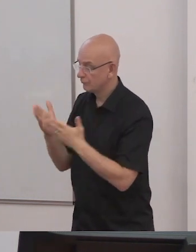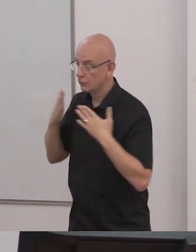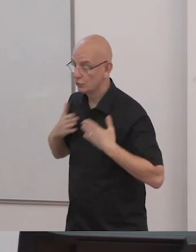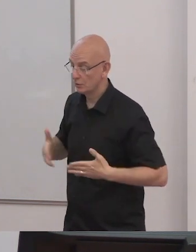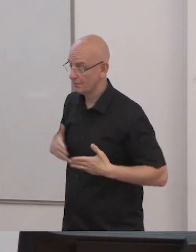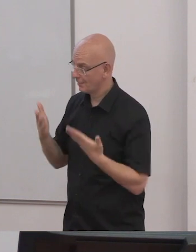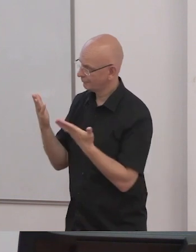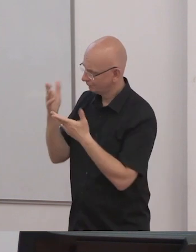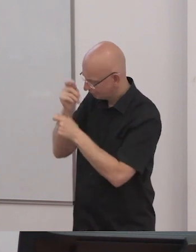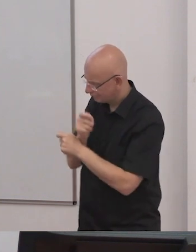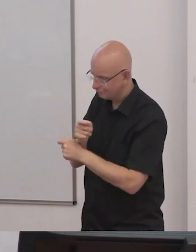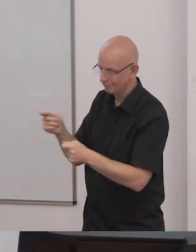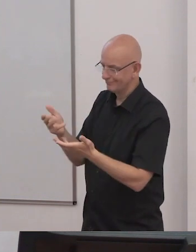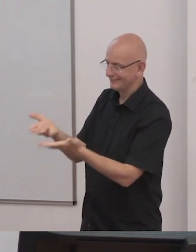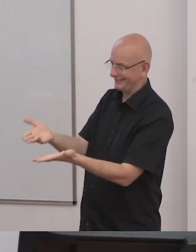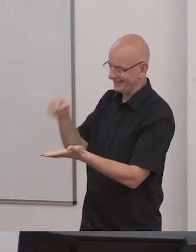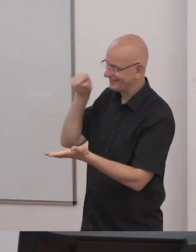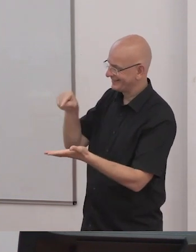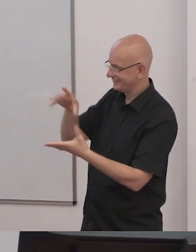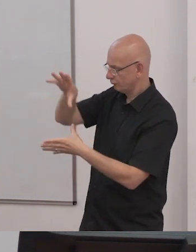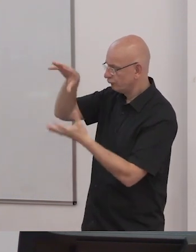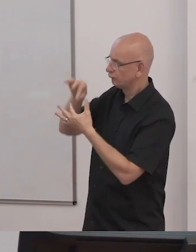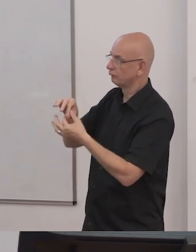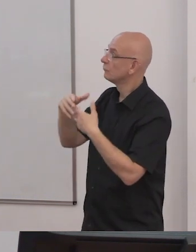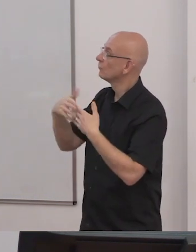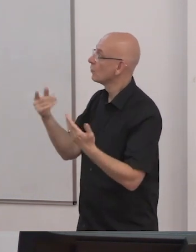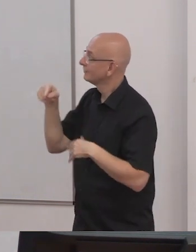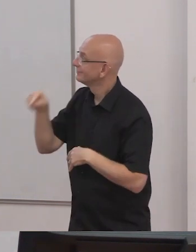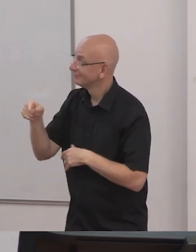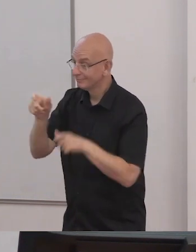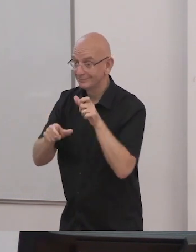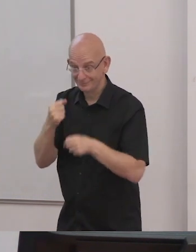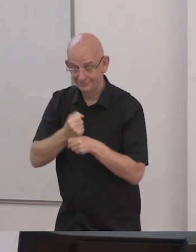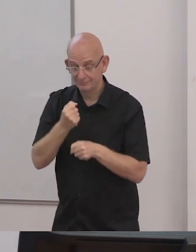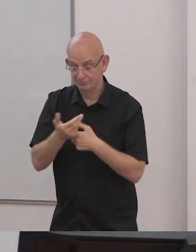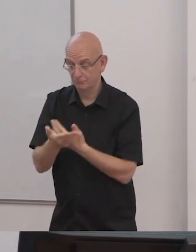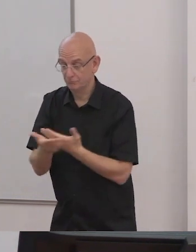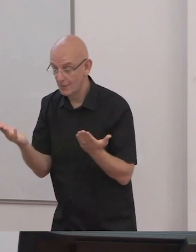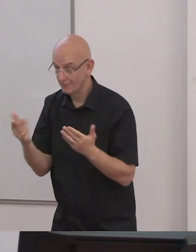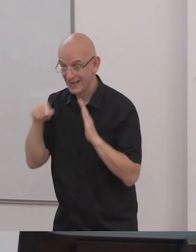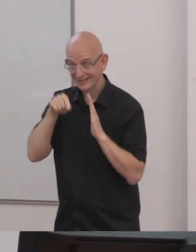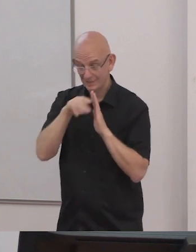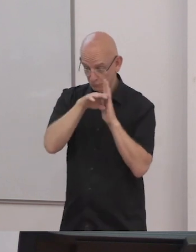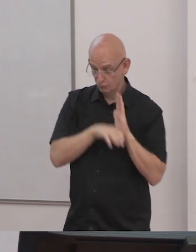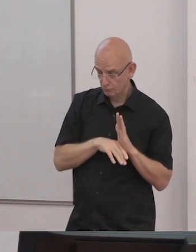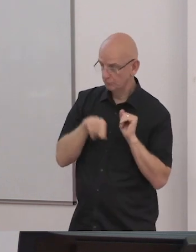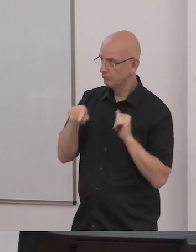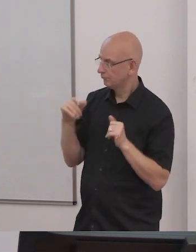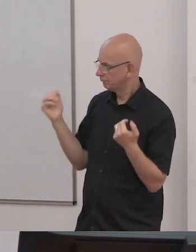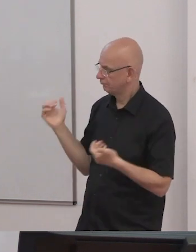this program will be partnered with strong safe school and anti-bullying